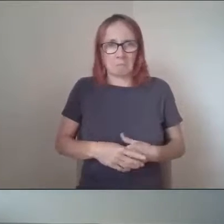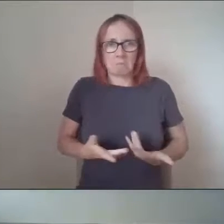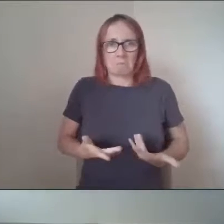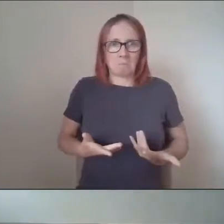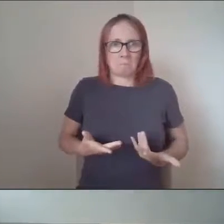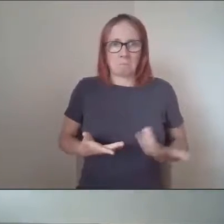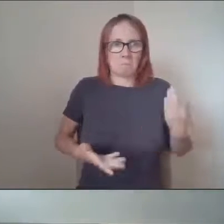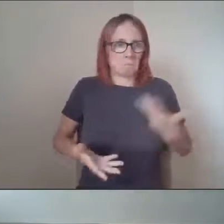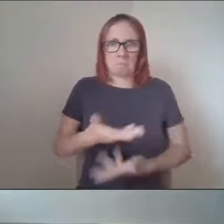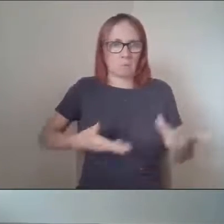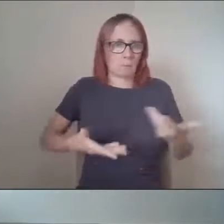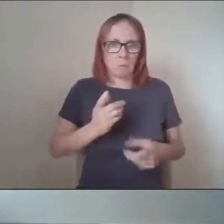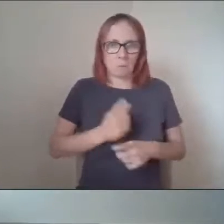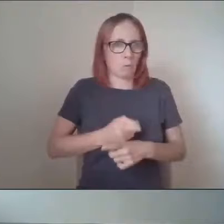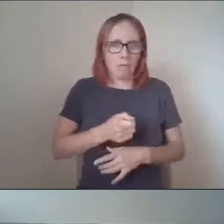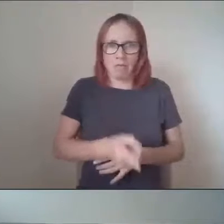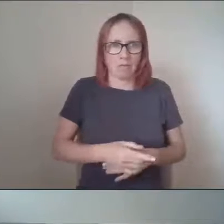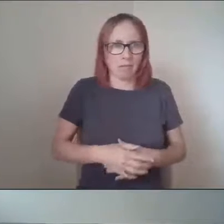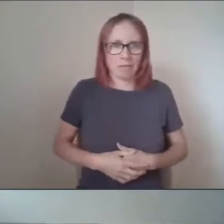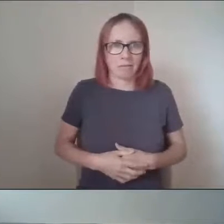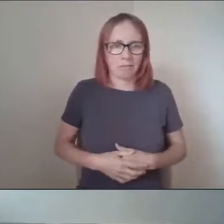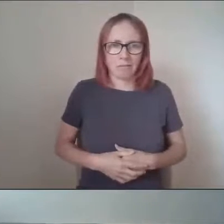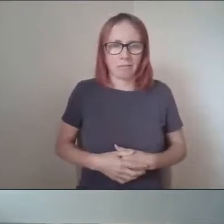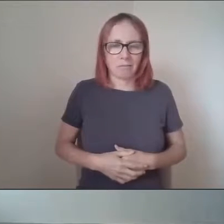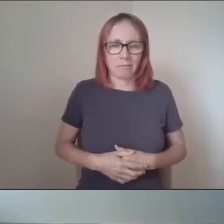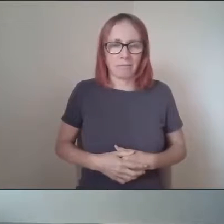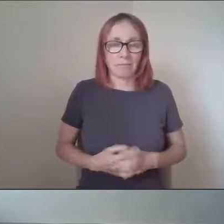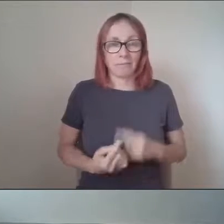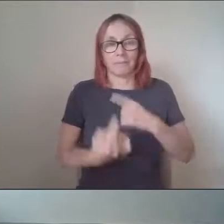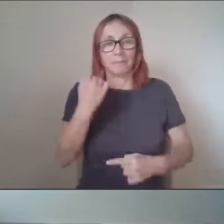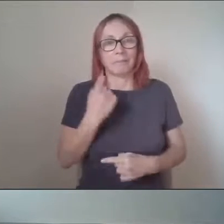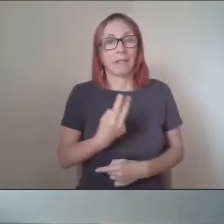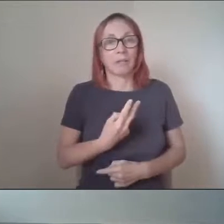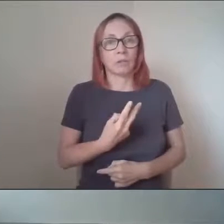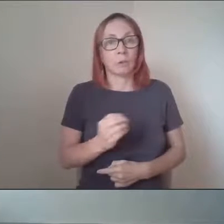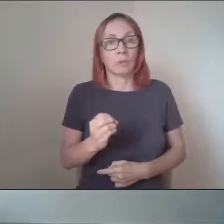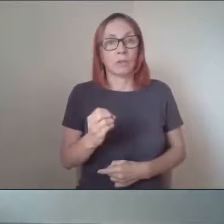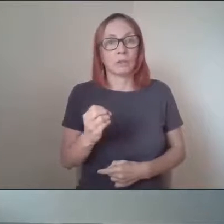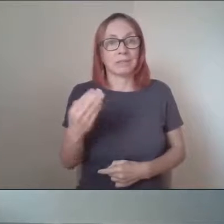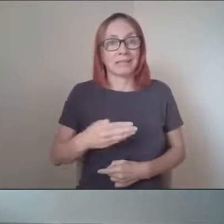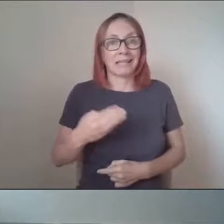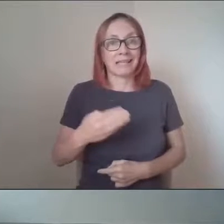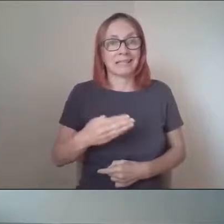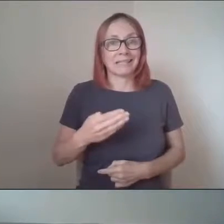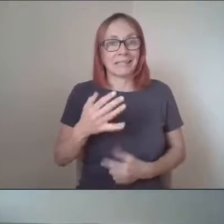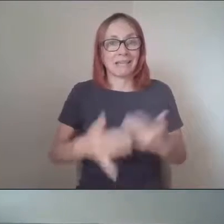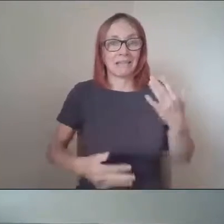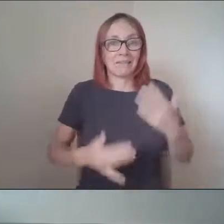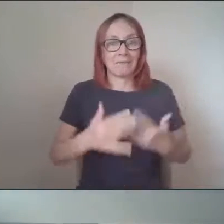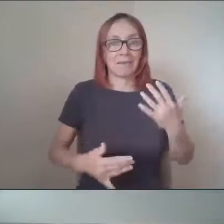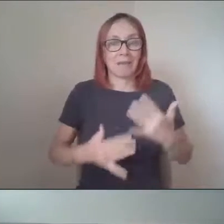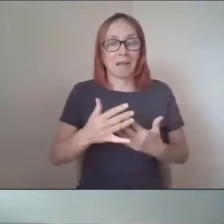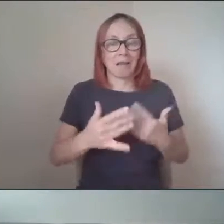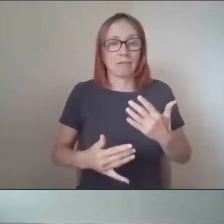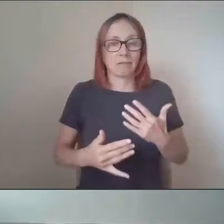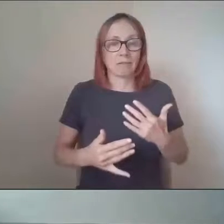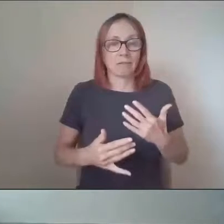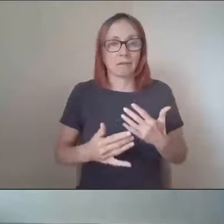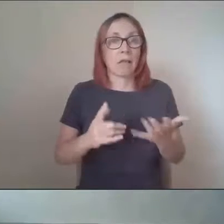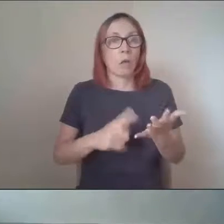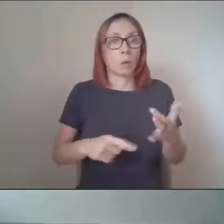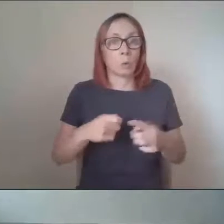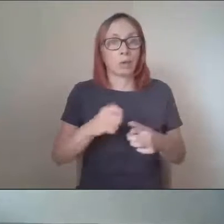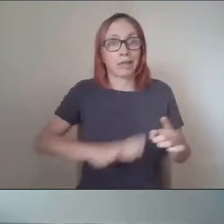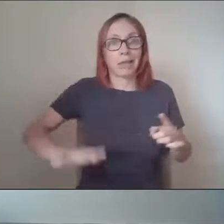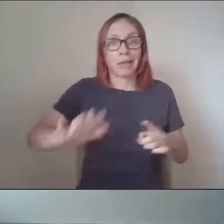often. So in 2019 figures from rap.org in the UK, 6